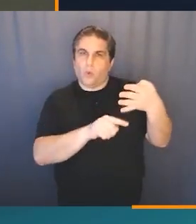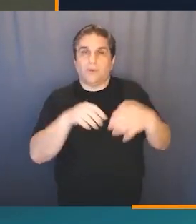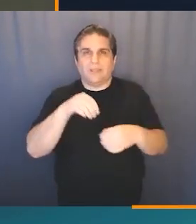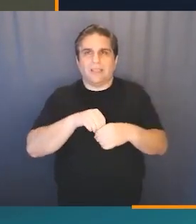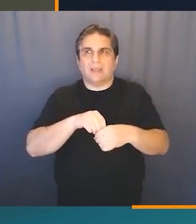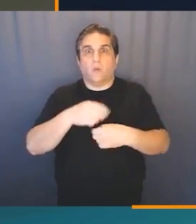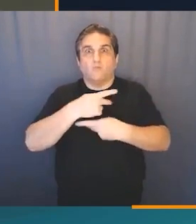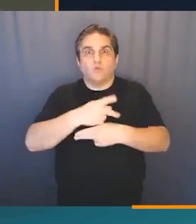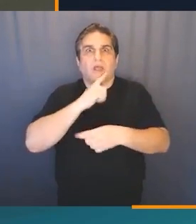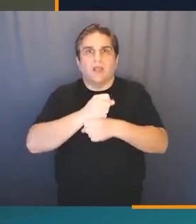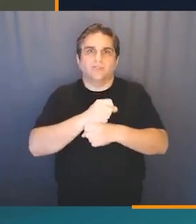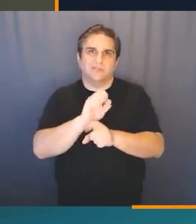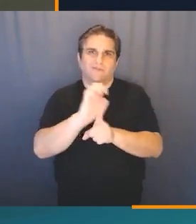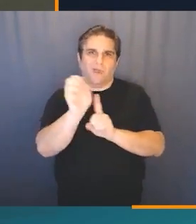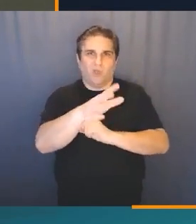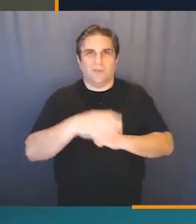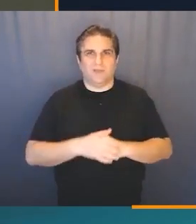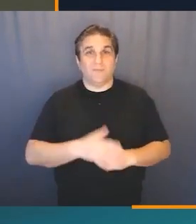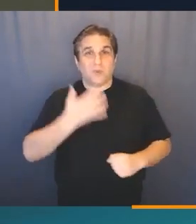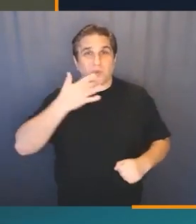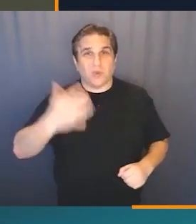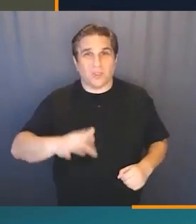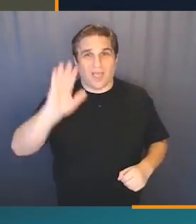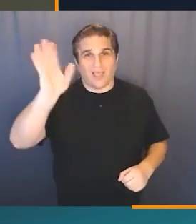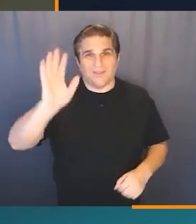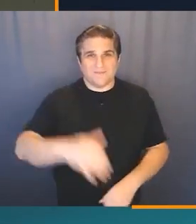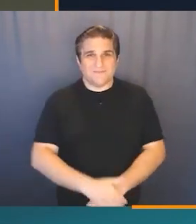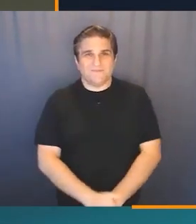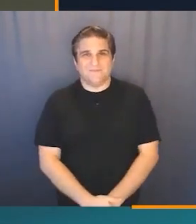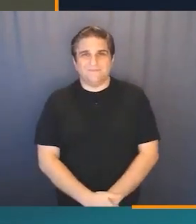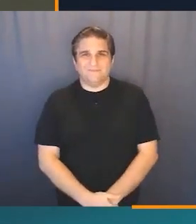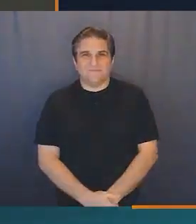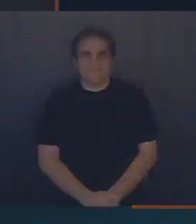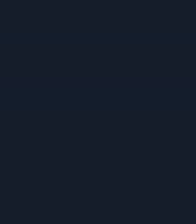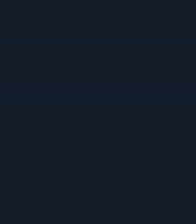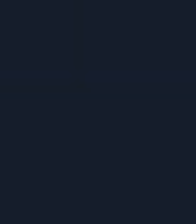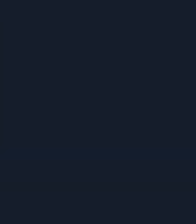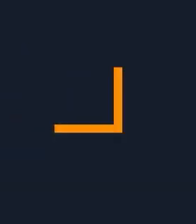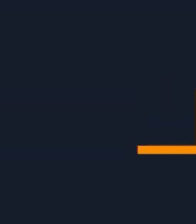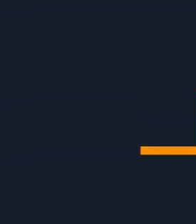as if you were in a production environment. Good luck!